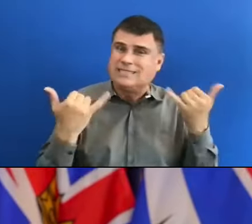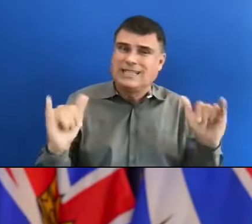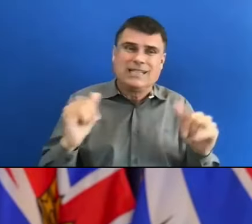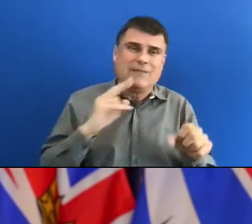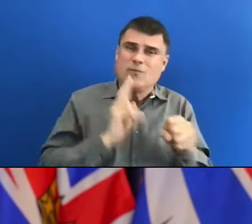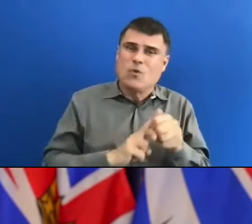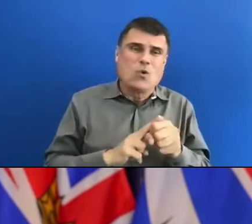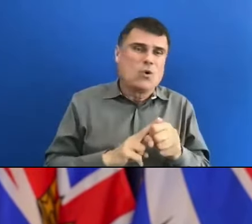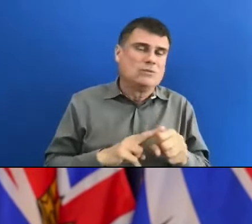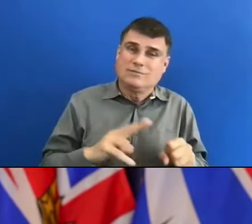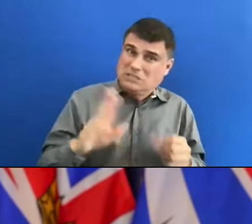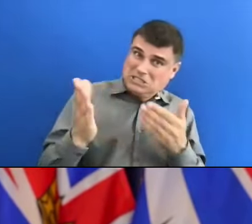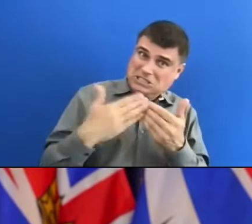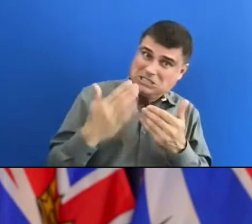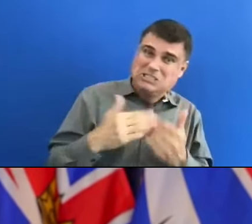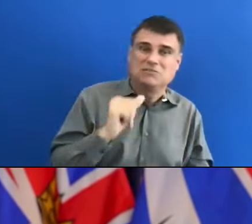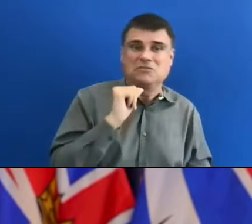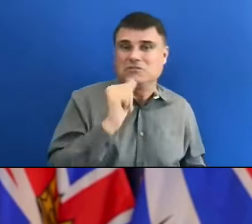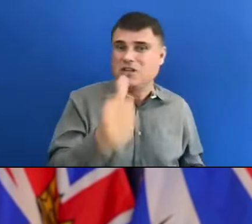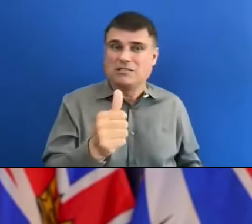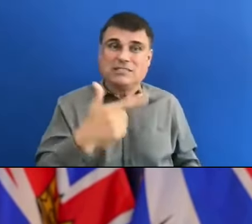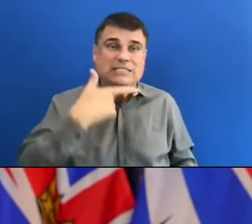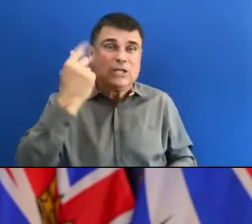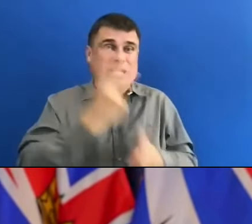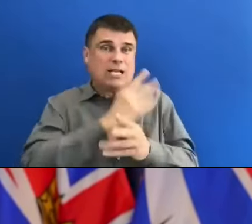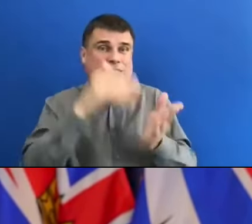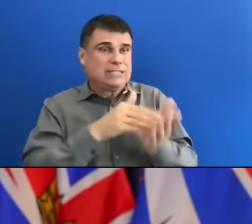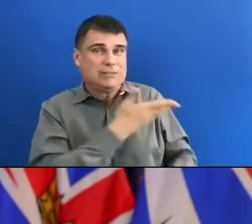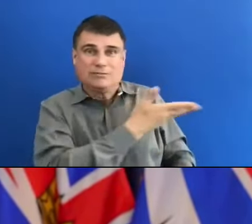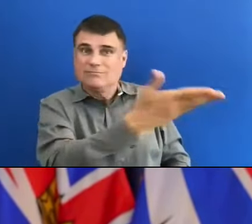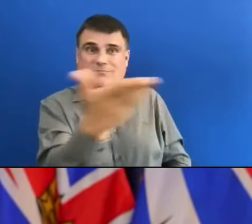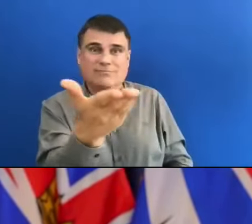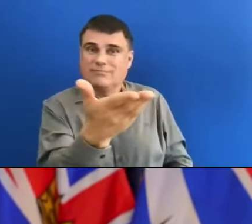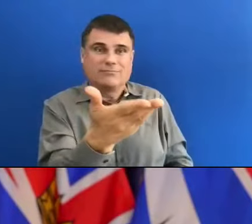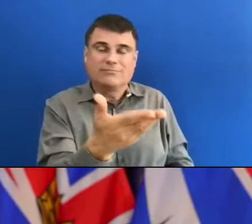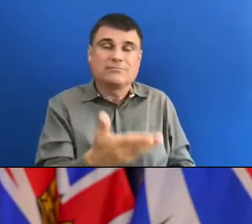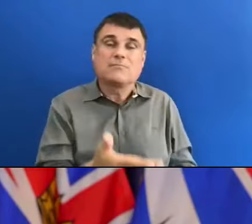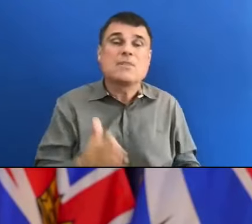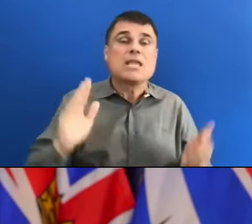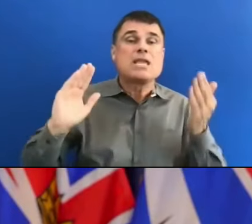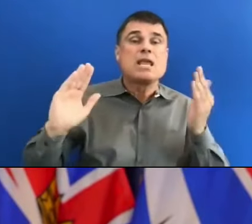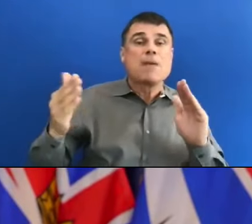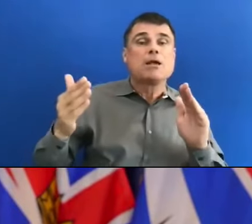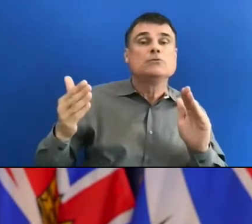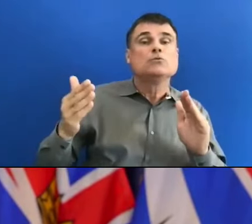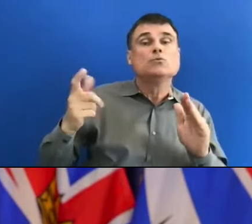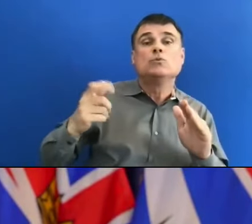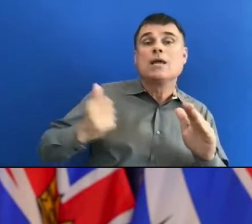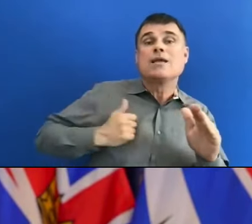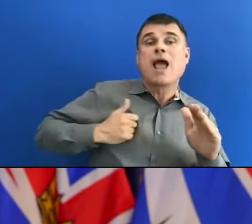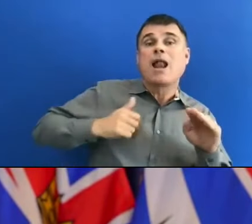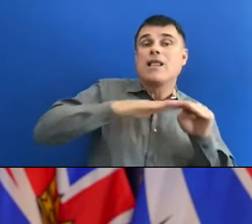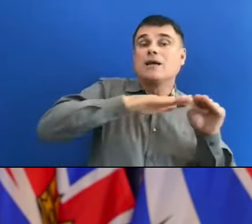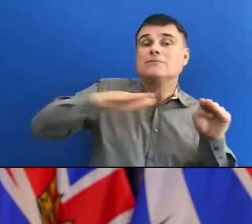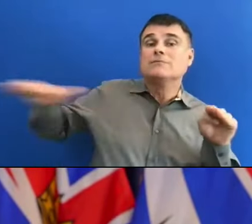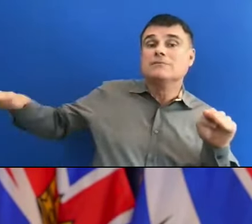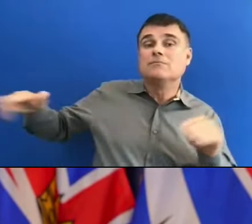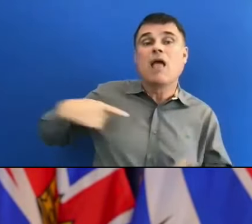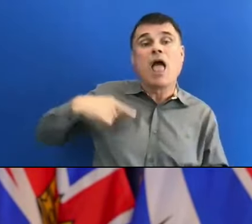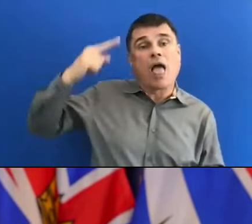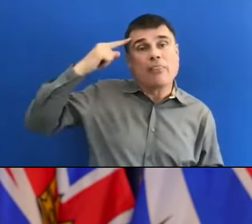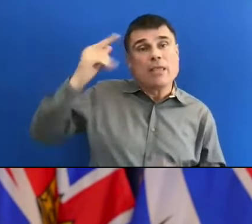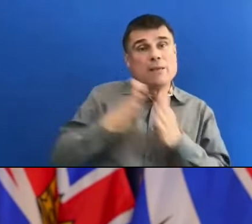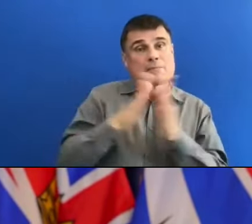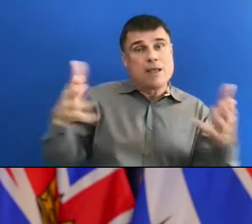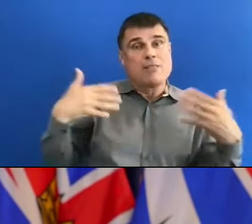in spite of what I think has been by national standards a very strong response by public help. So